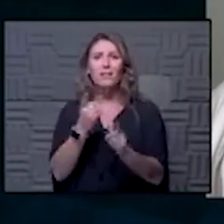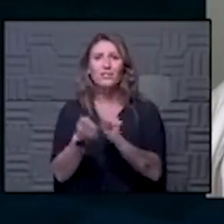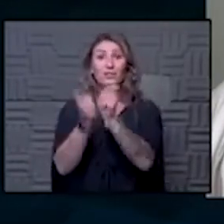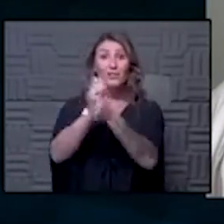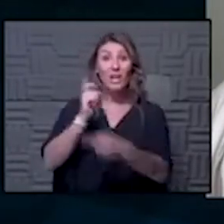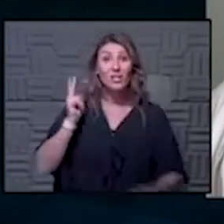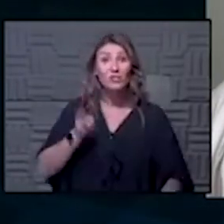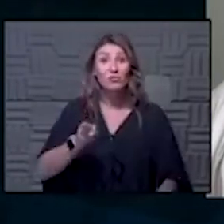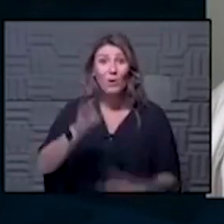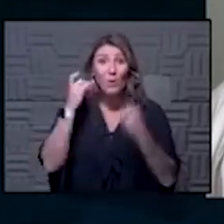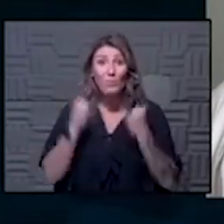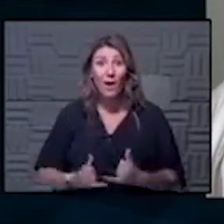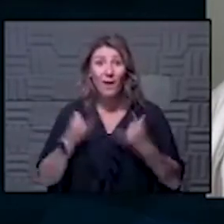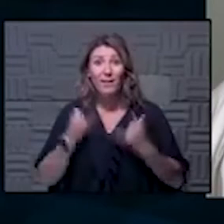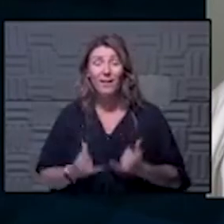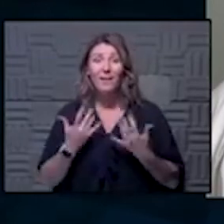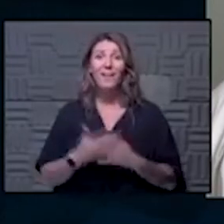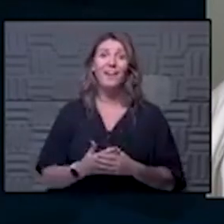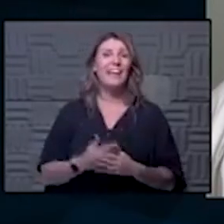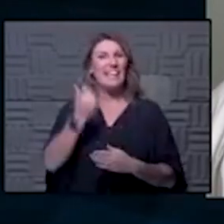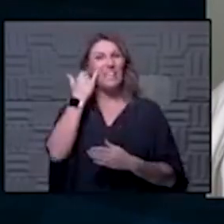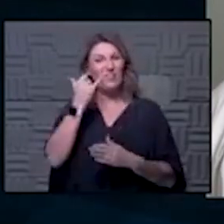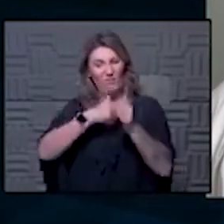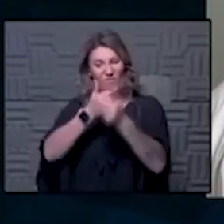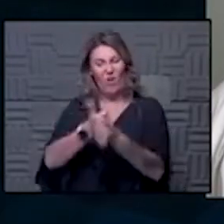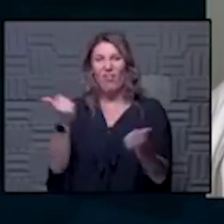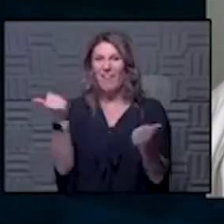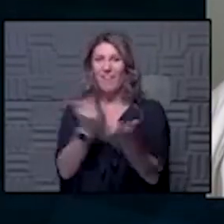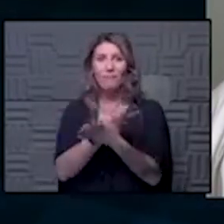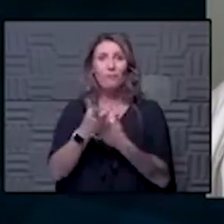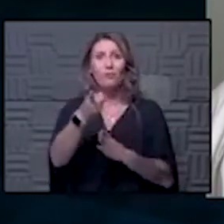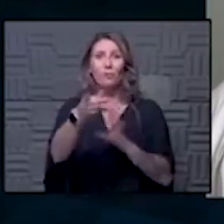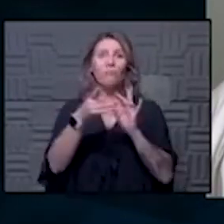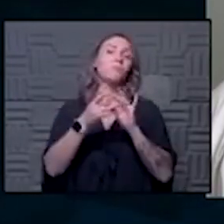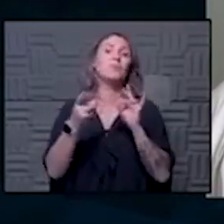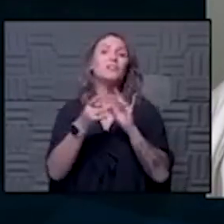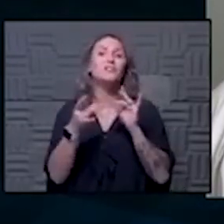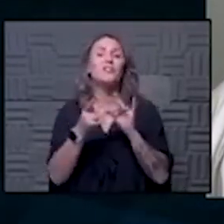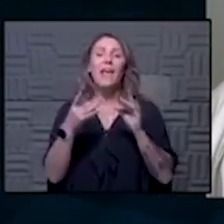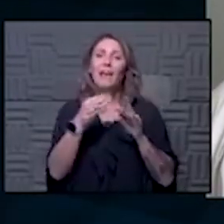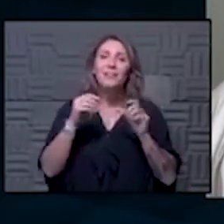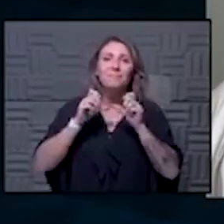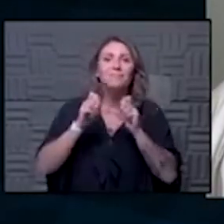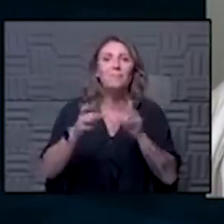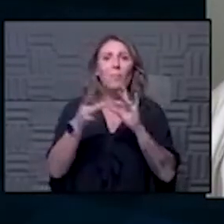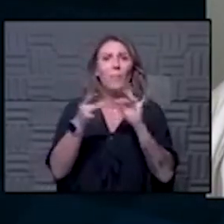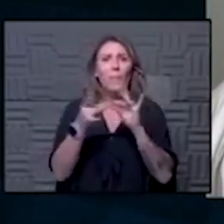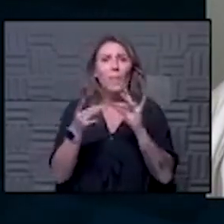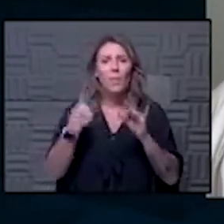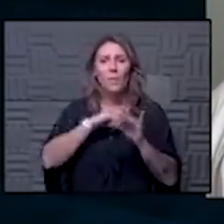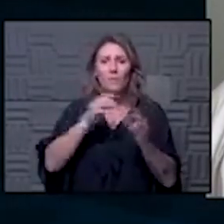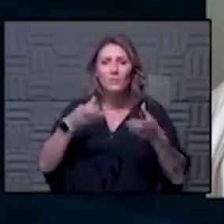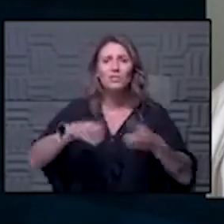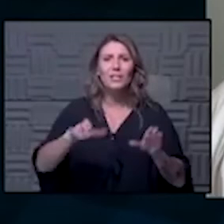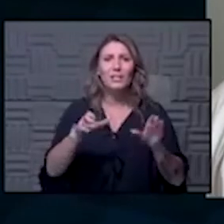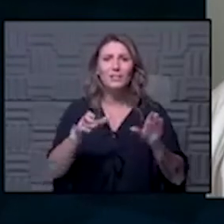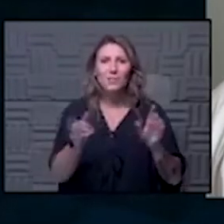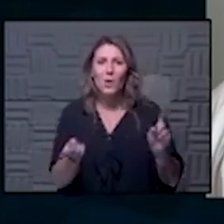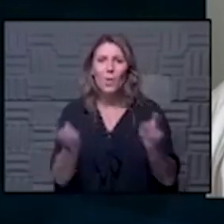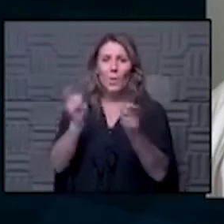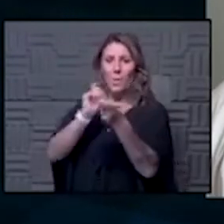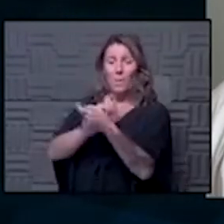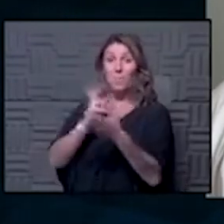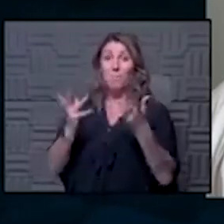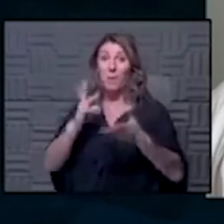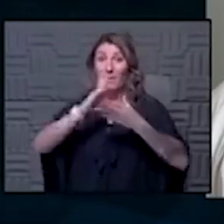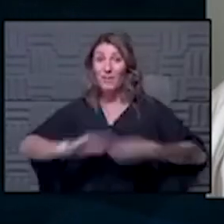right now so if we do some of those things that you all have mentioned and continue to mention we have a chance to shift this and maybe our story